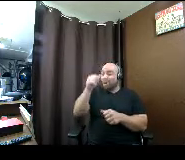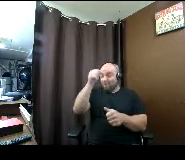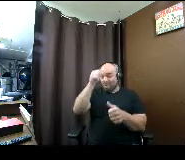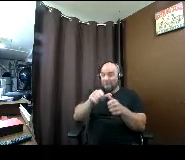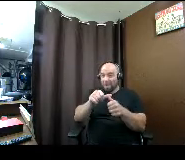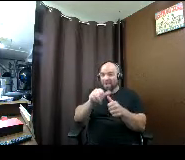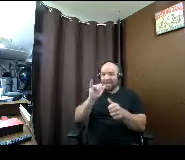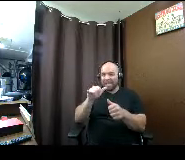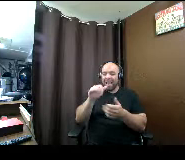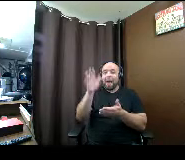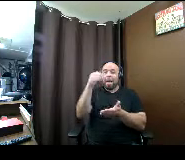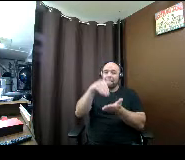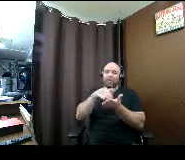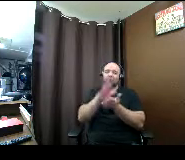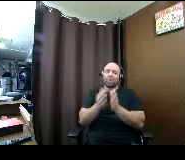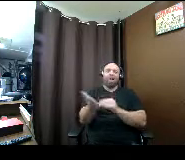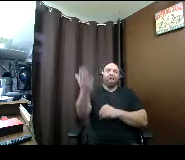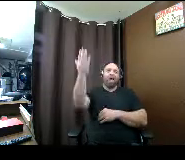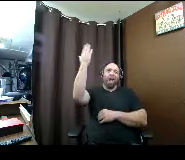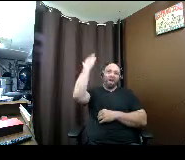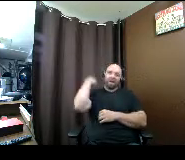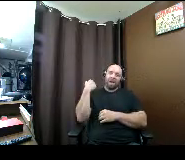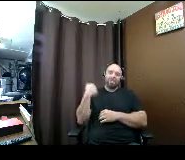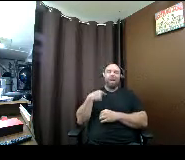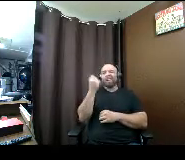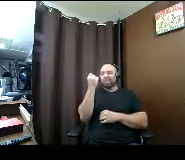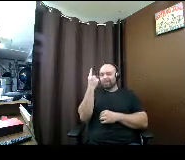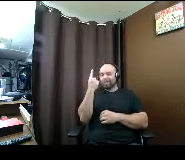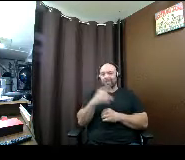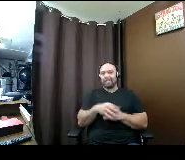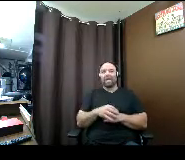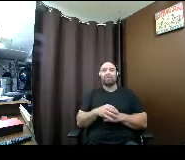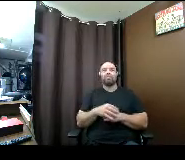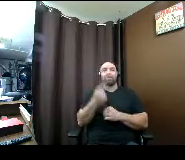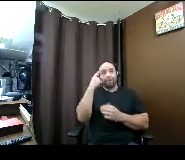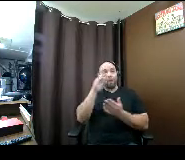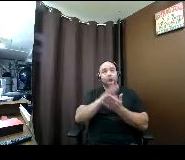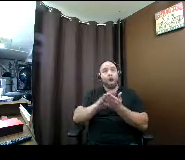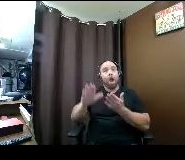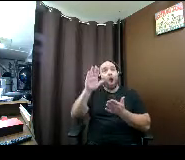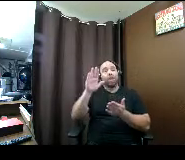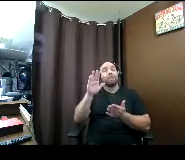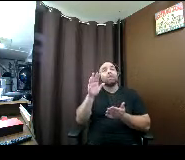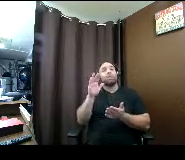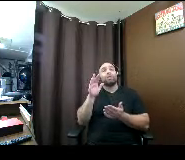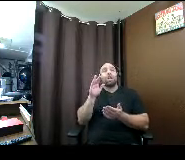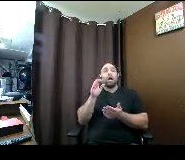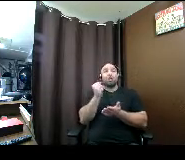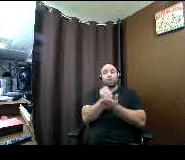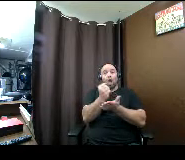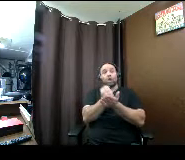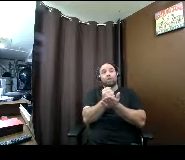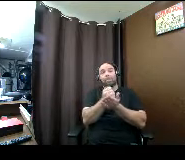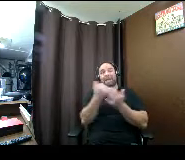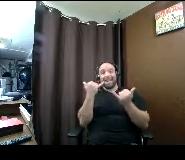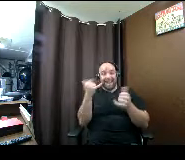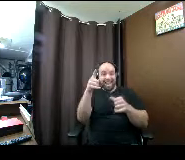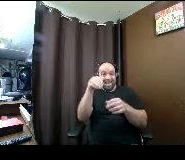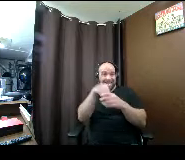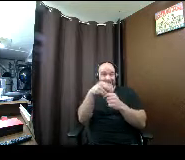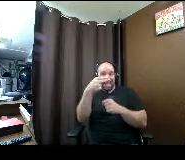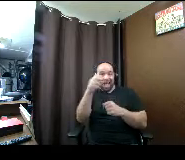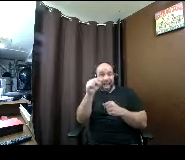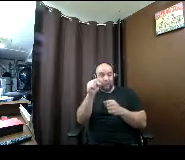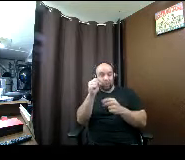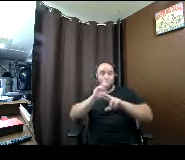totally get it um for the college-bound scholarship what you'll do is now that you are in uh or high school getting ready to go to